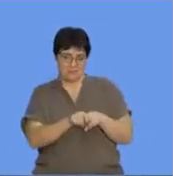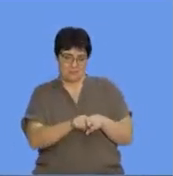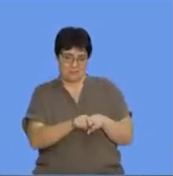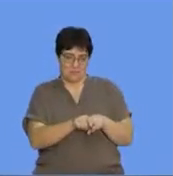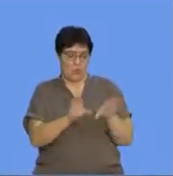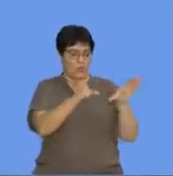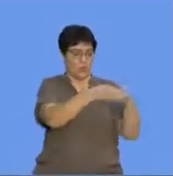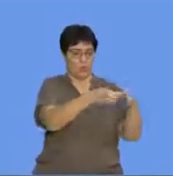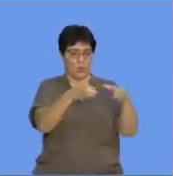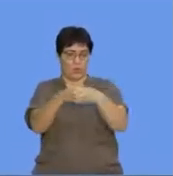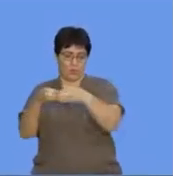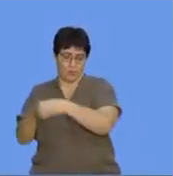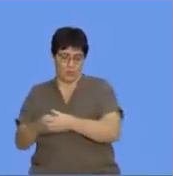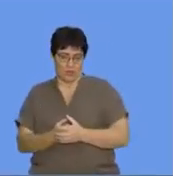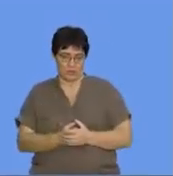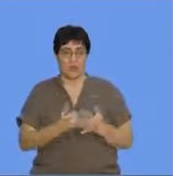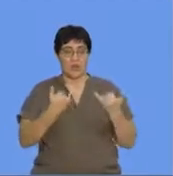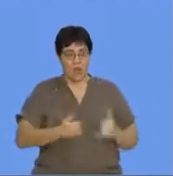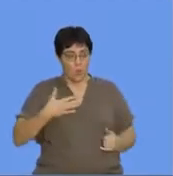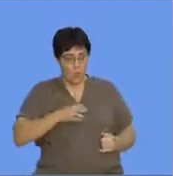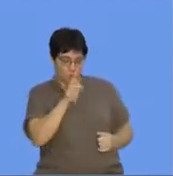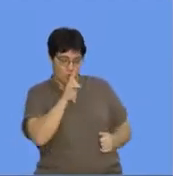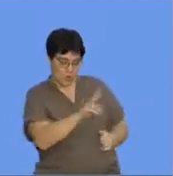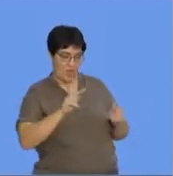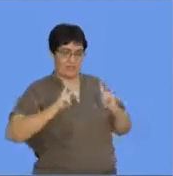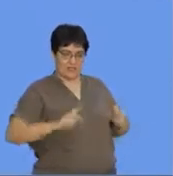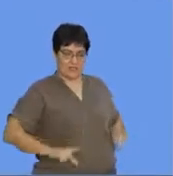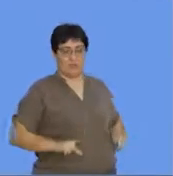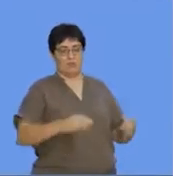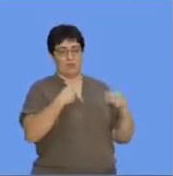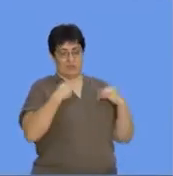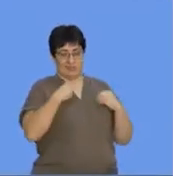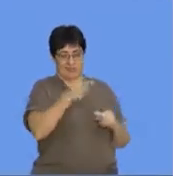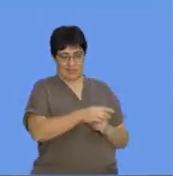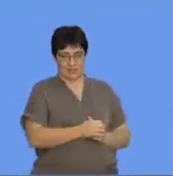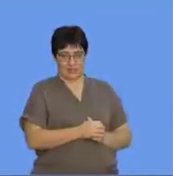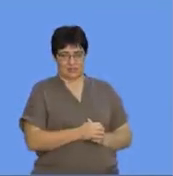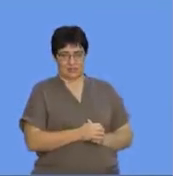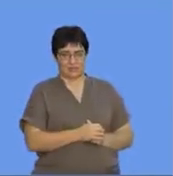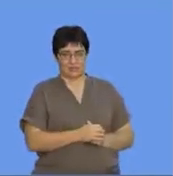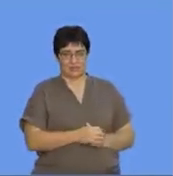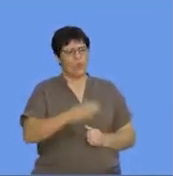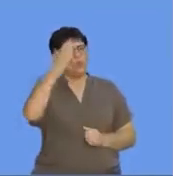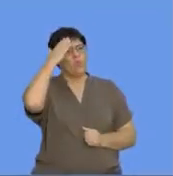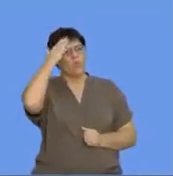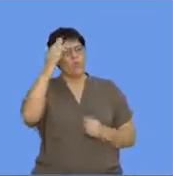is purely on the physical properties. OK. Now, what else do we know about the periodic table of elements?